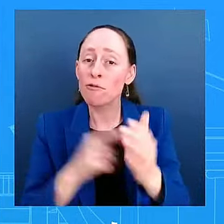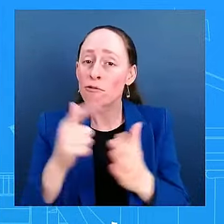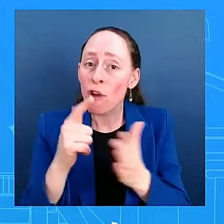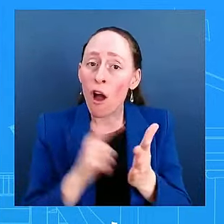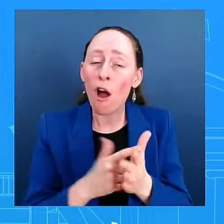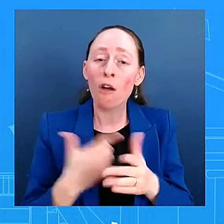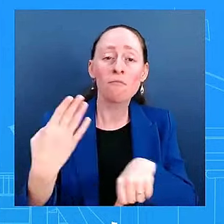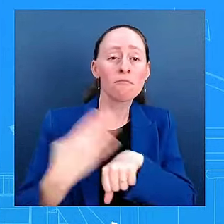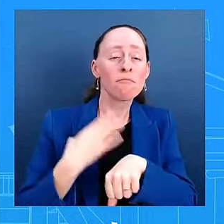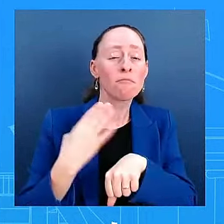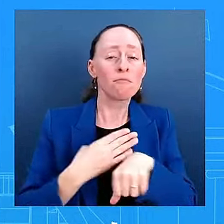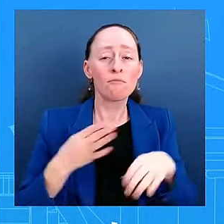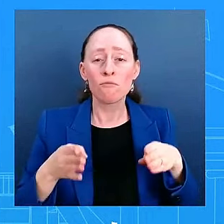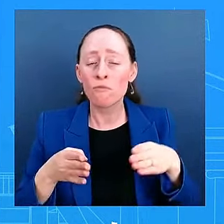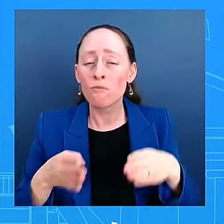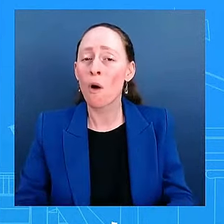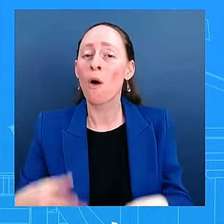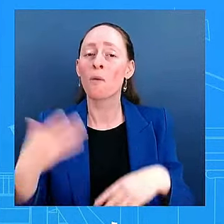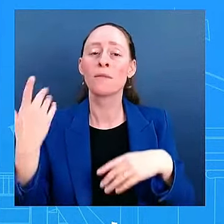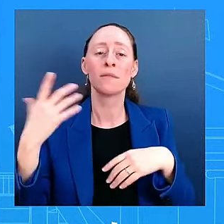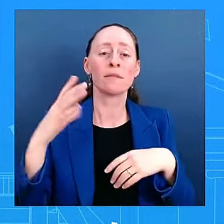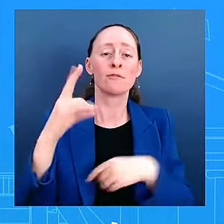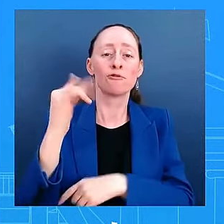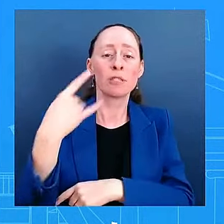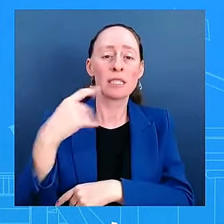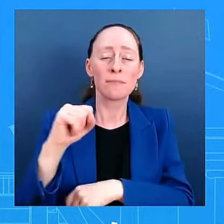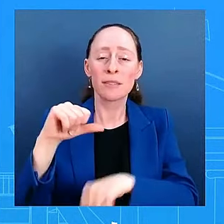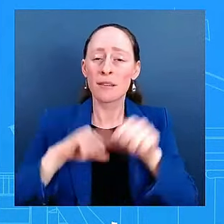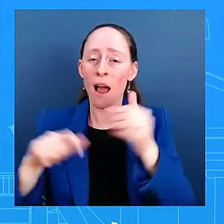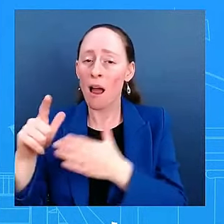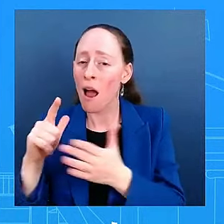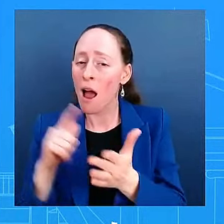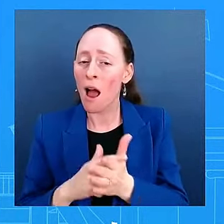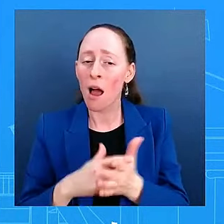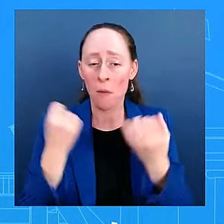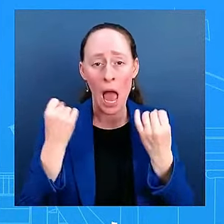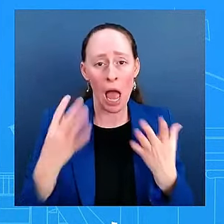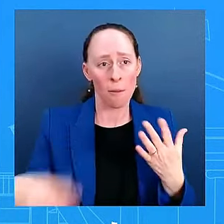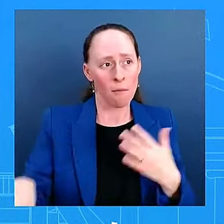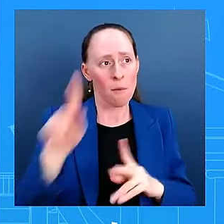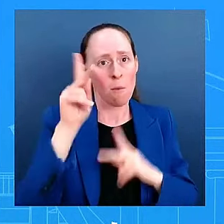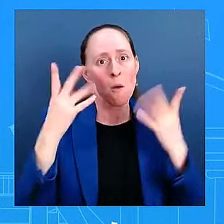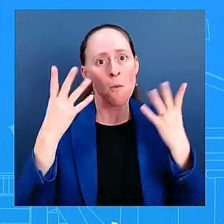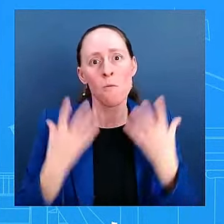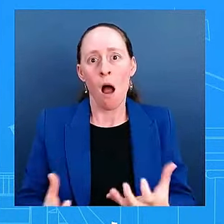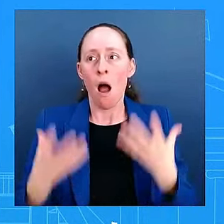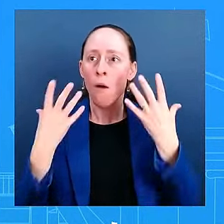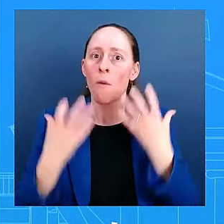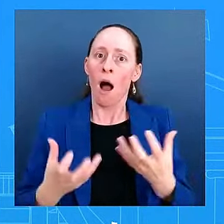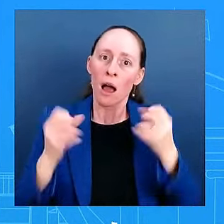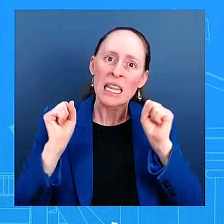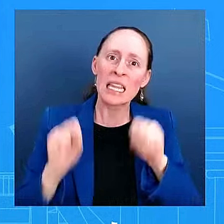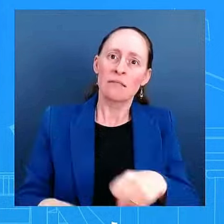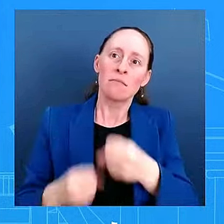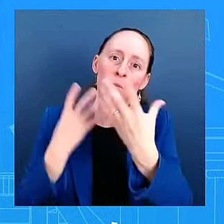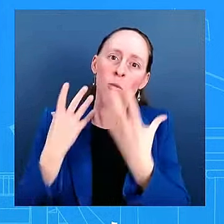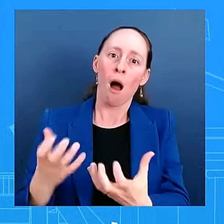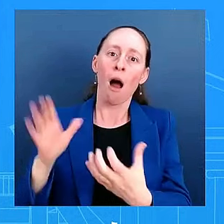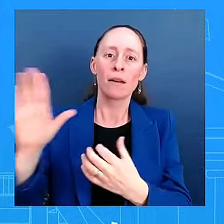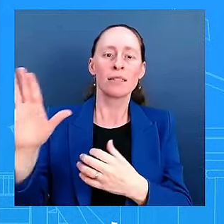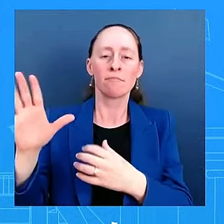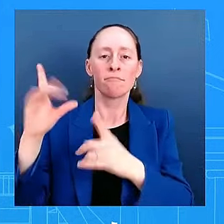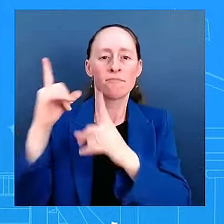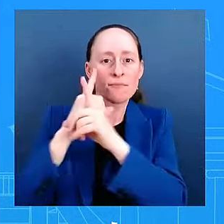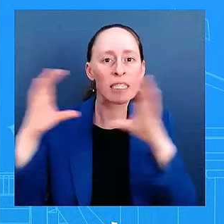popular with the American people. They are. Those policies were indeed popular. And that's what got us through